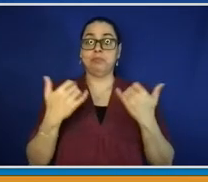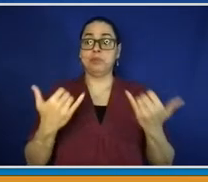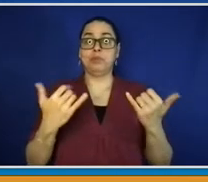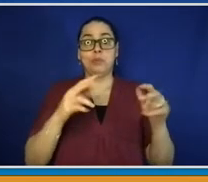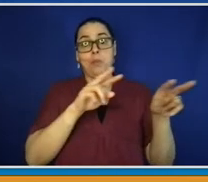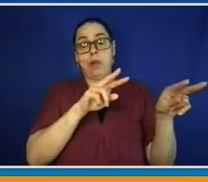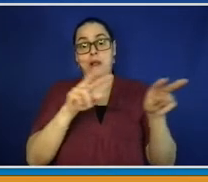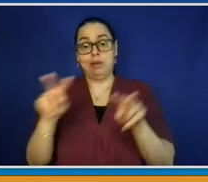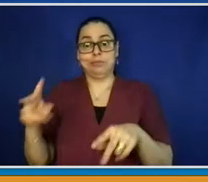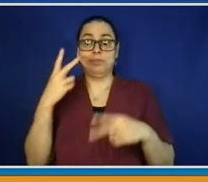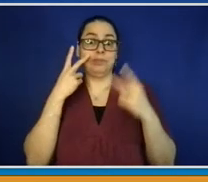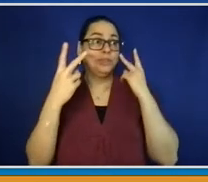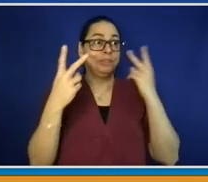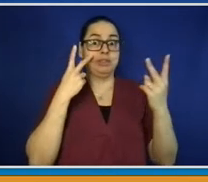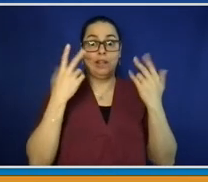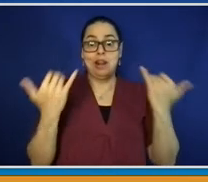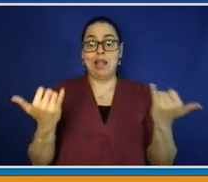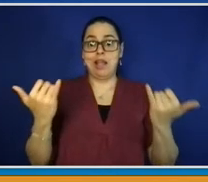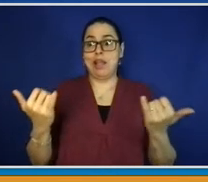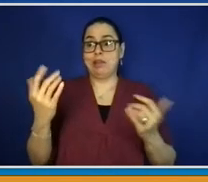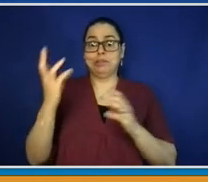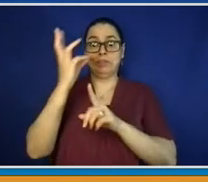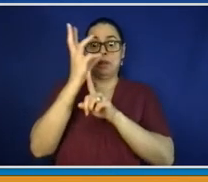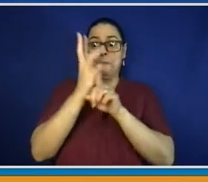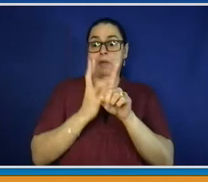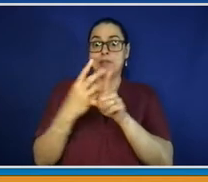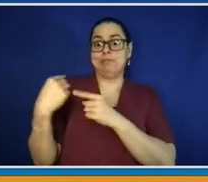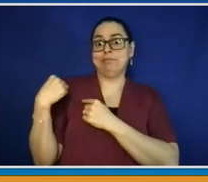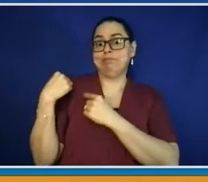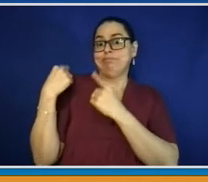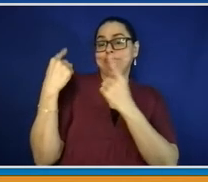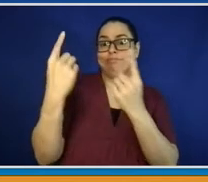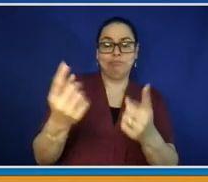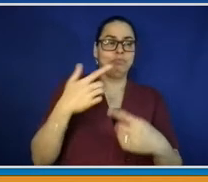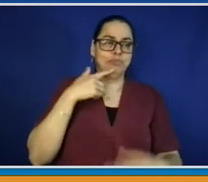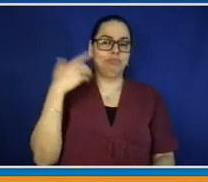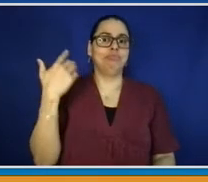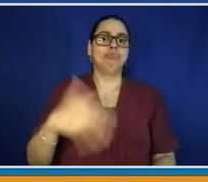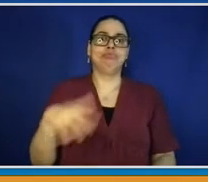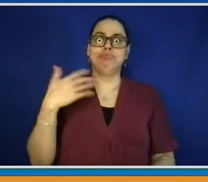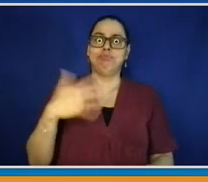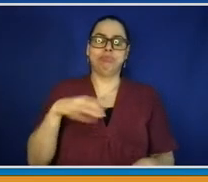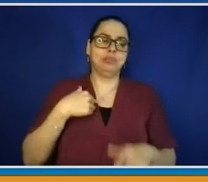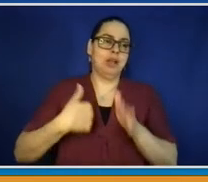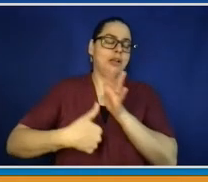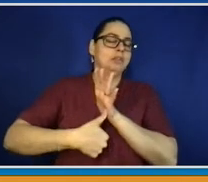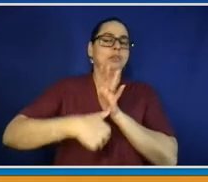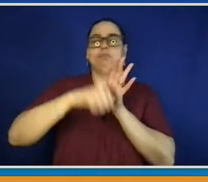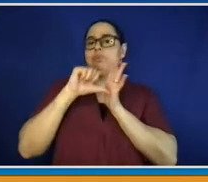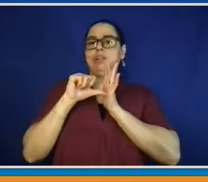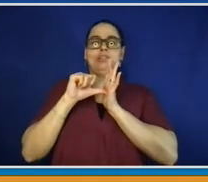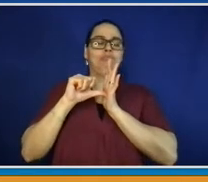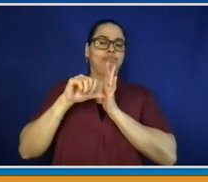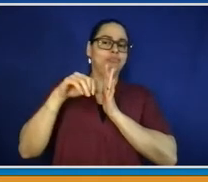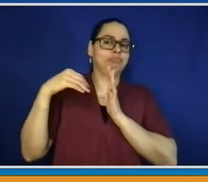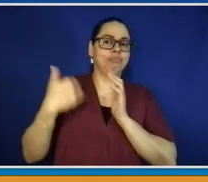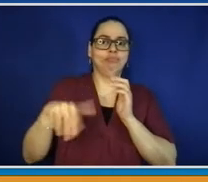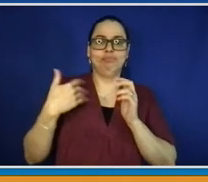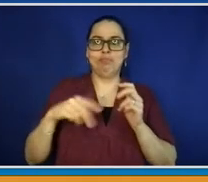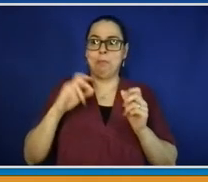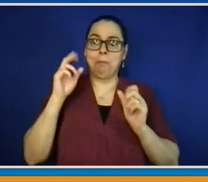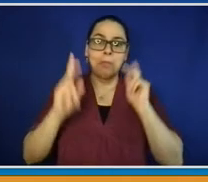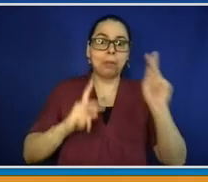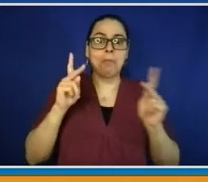result of Americans with freedom and independence deciding what was in their best health interest and deciding that these vaccinations,